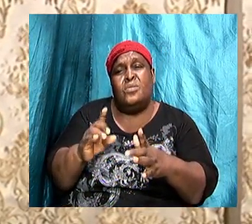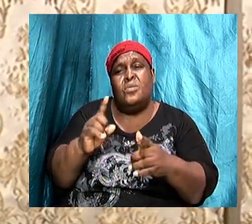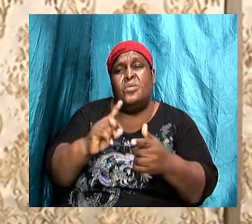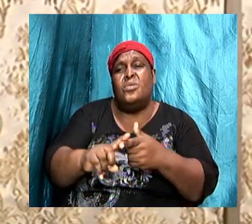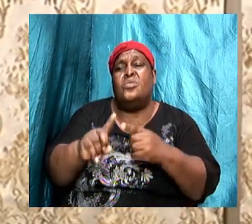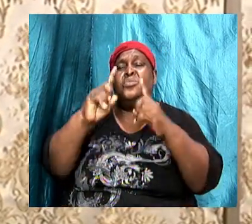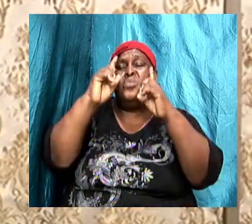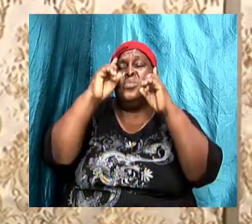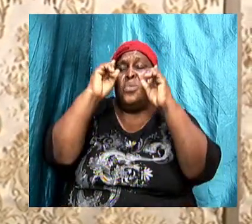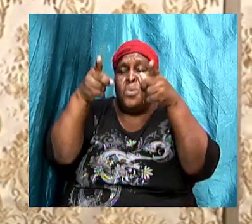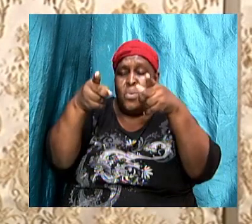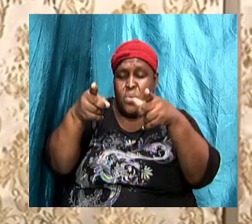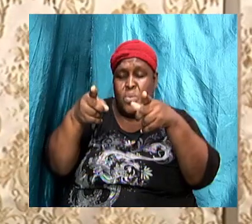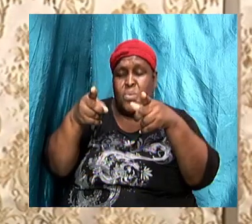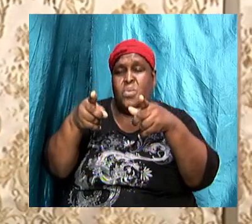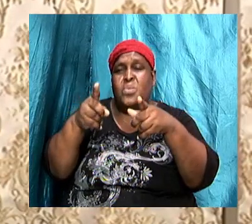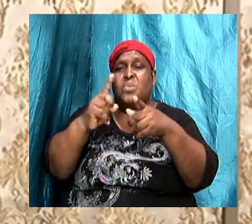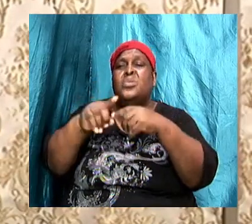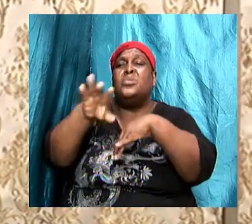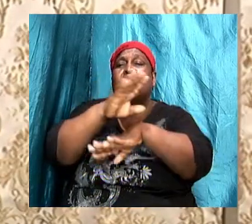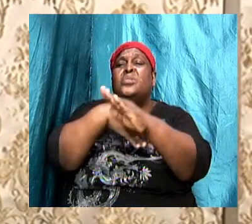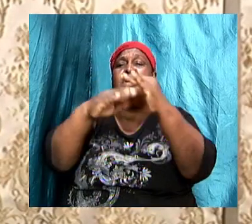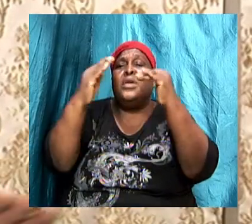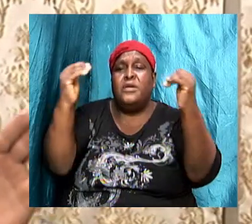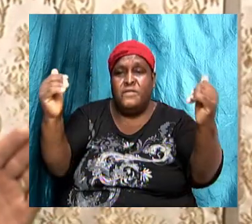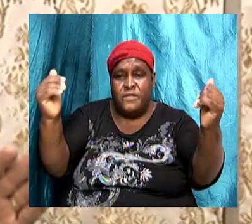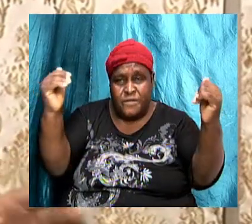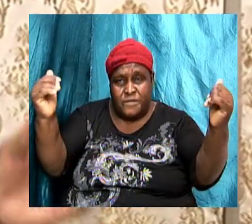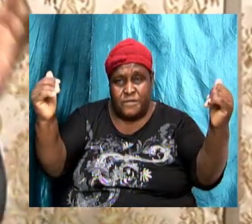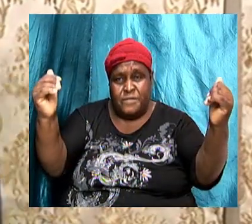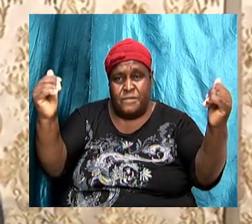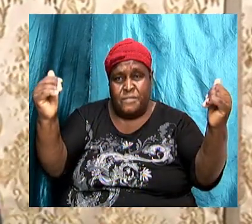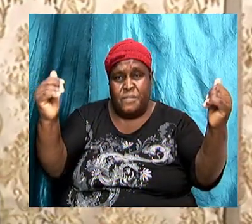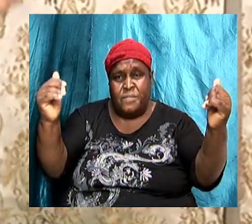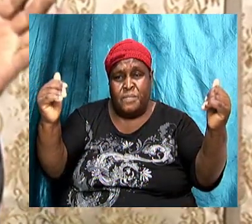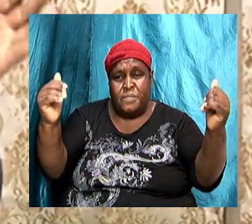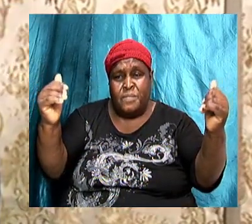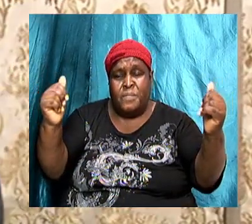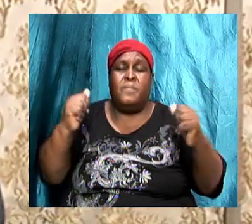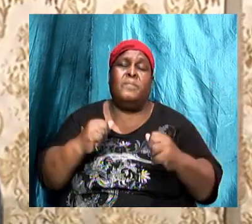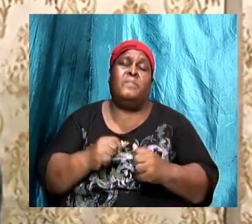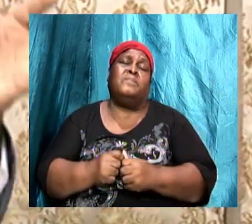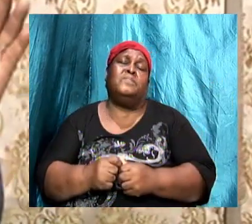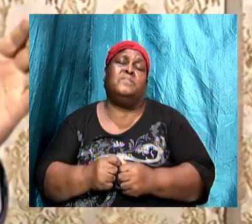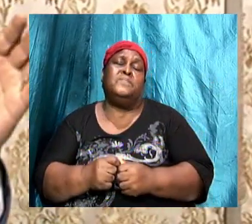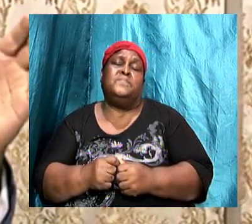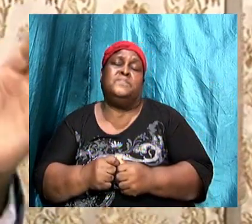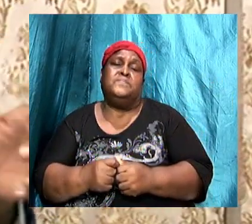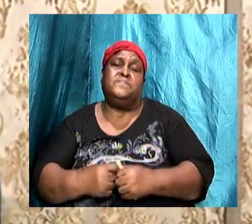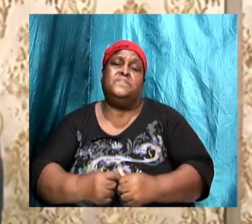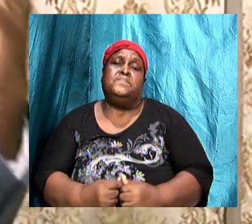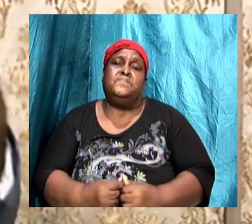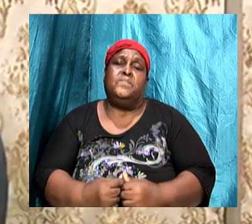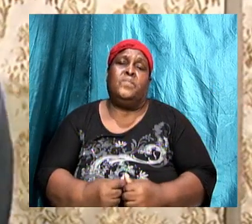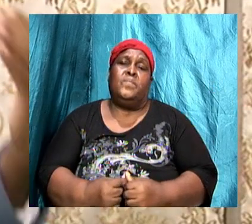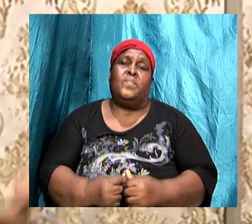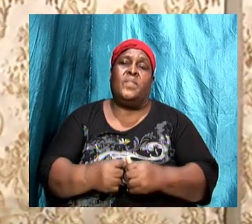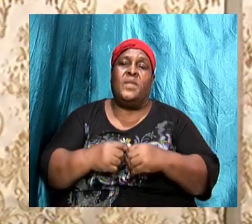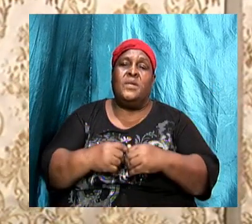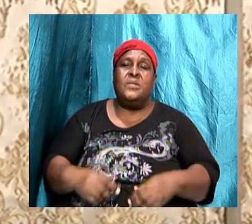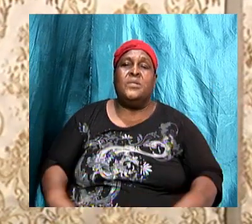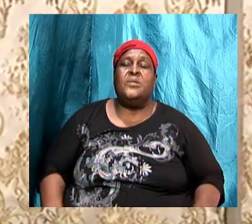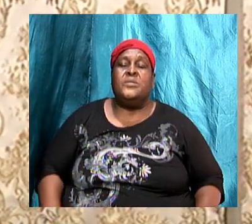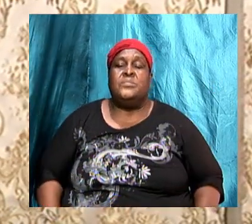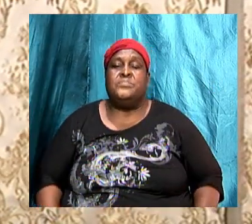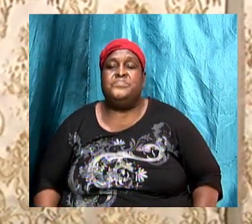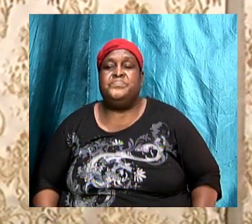medium by which we are going to be transported into the presence of Almighty God over on the other